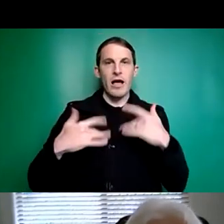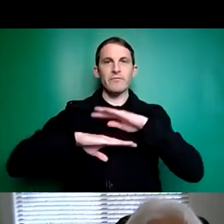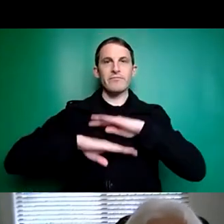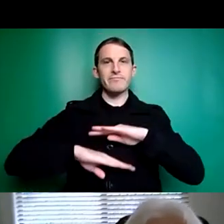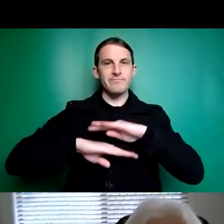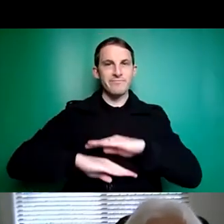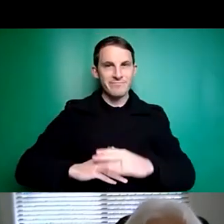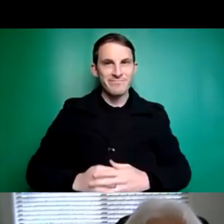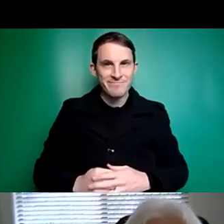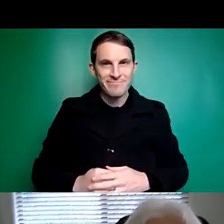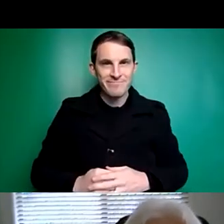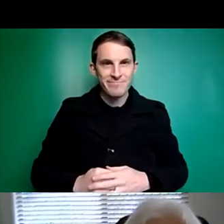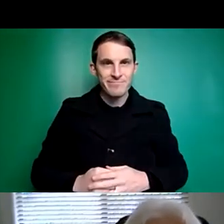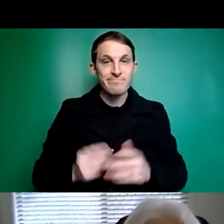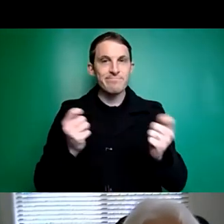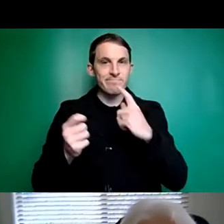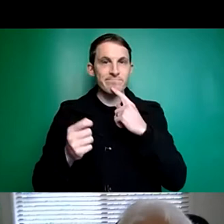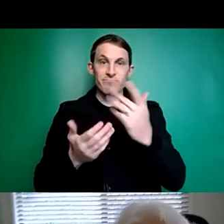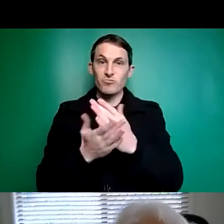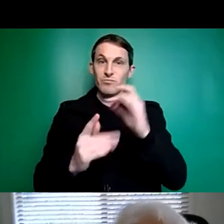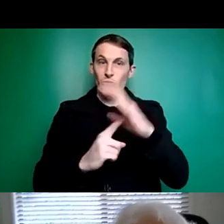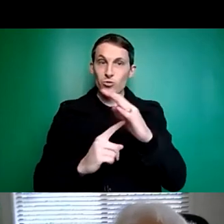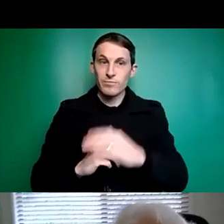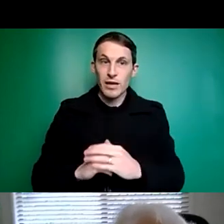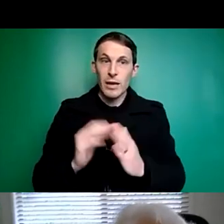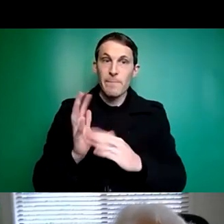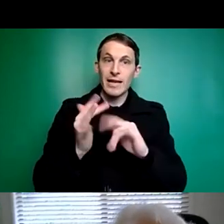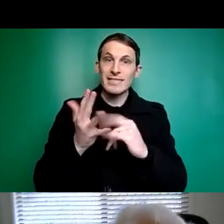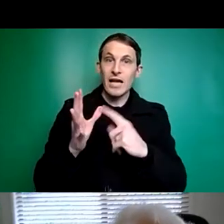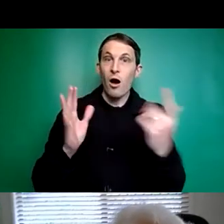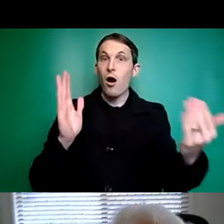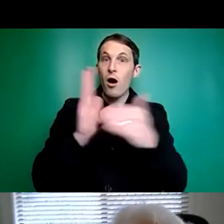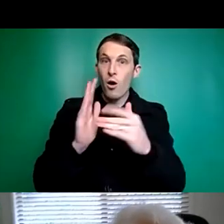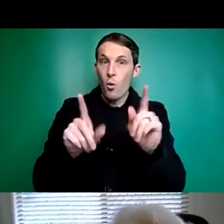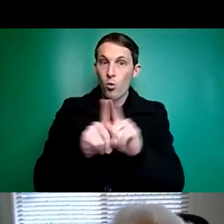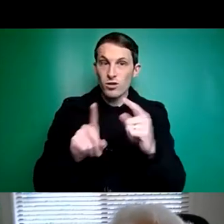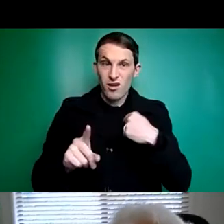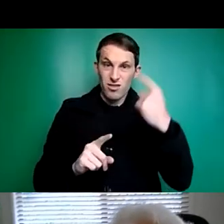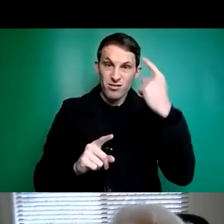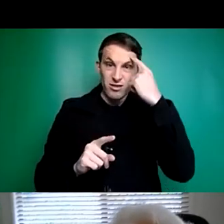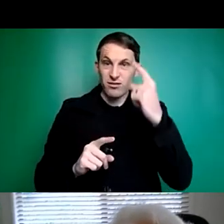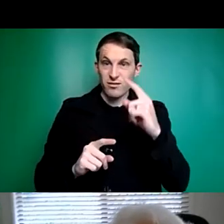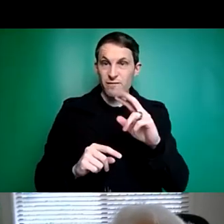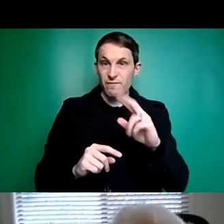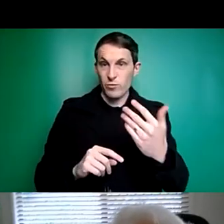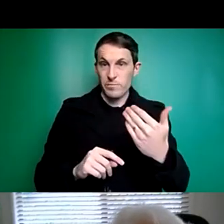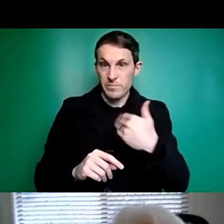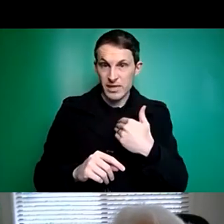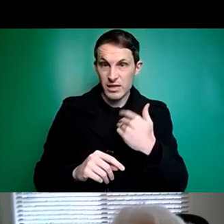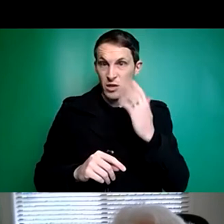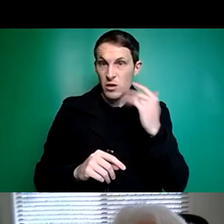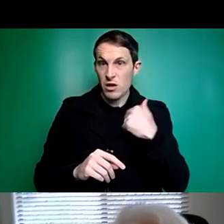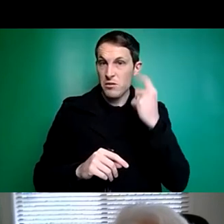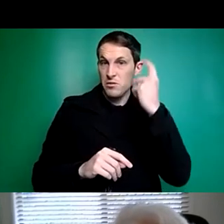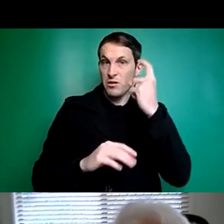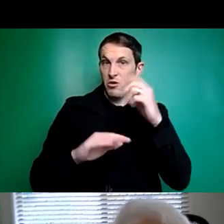and really important. Thank you. Not at all. I just think for me, when I reflect on people